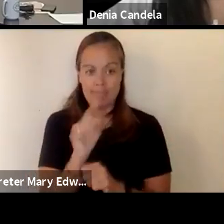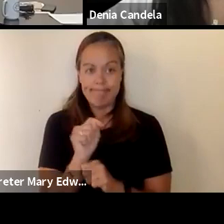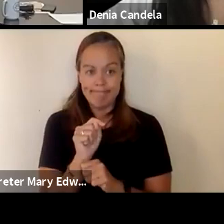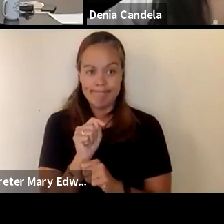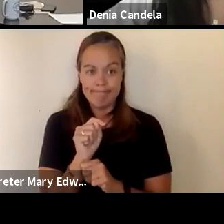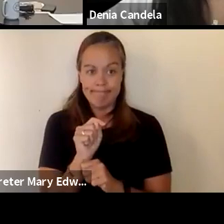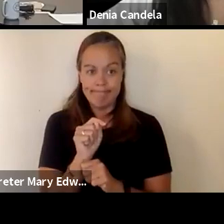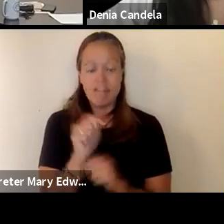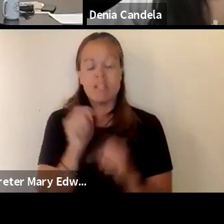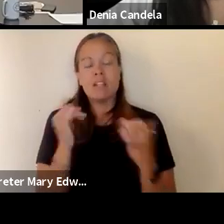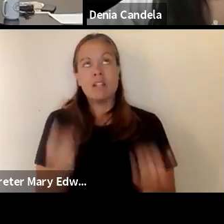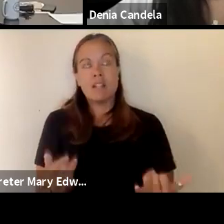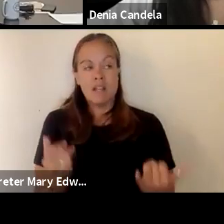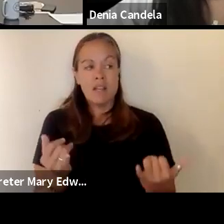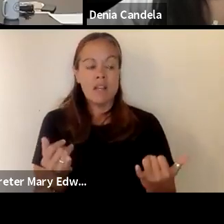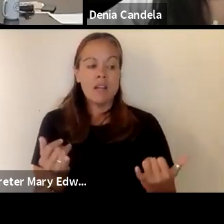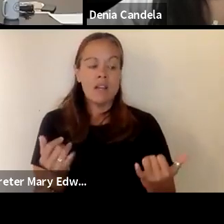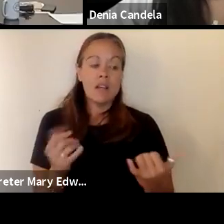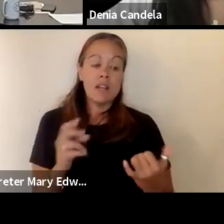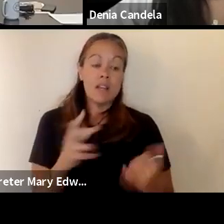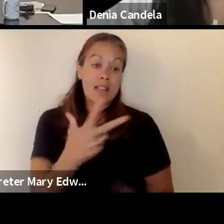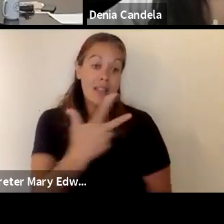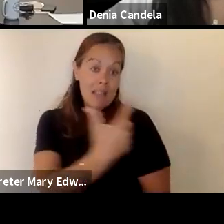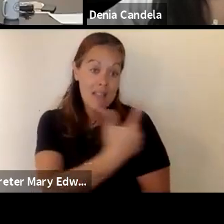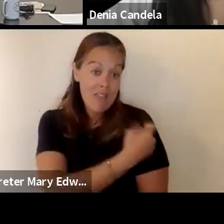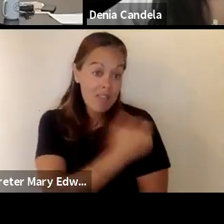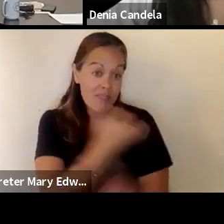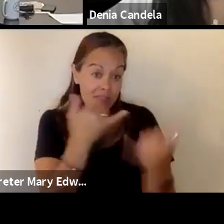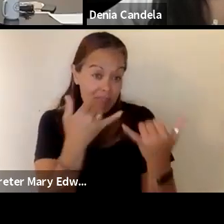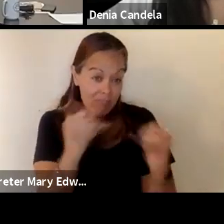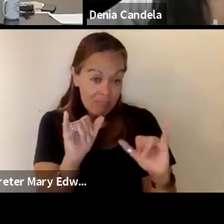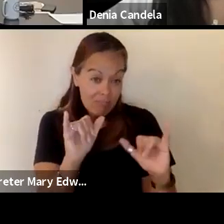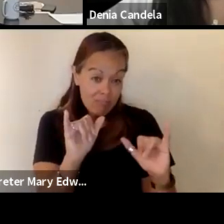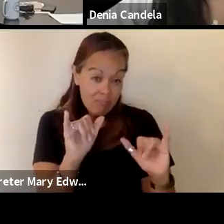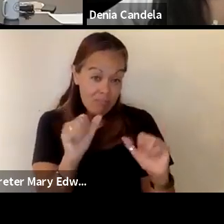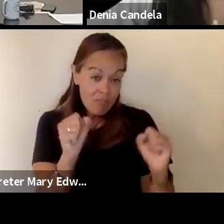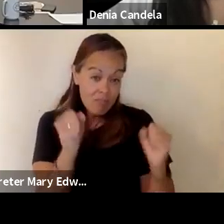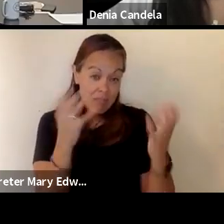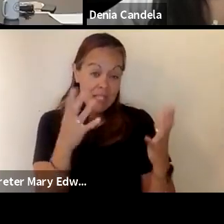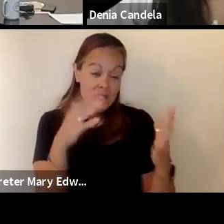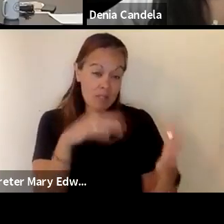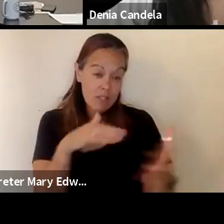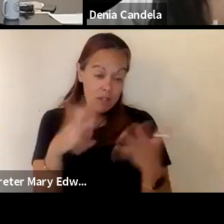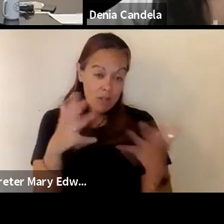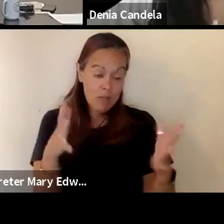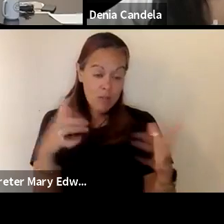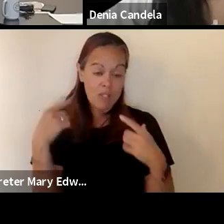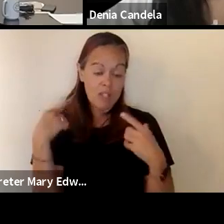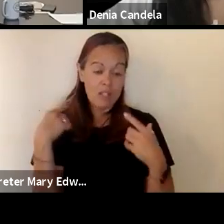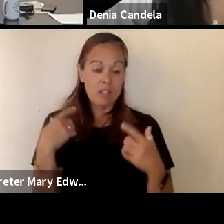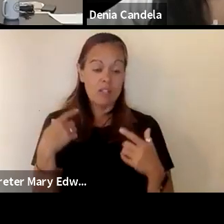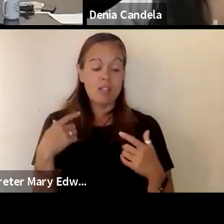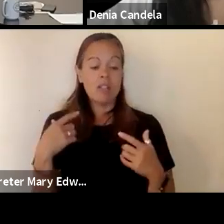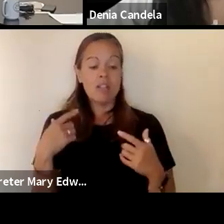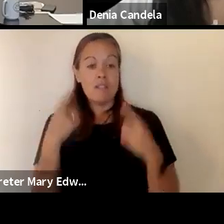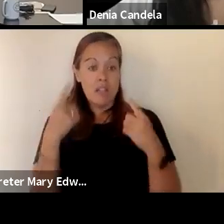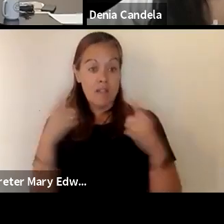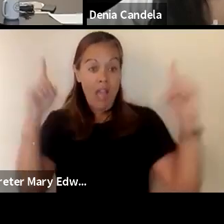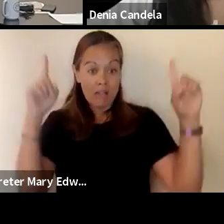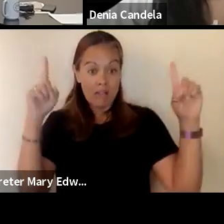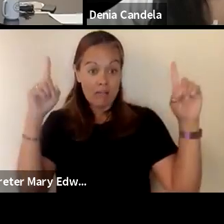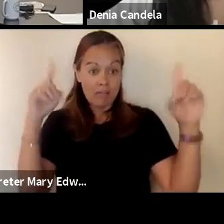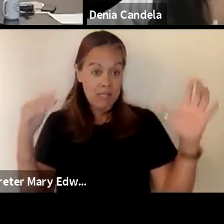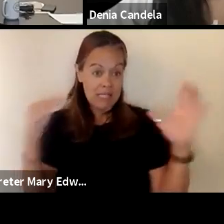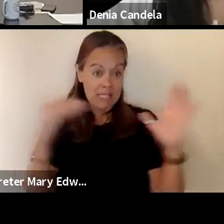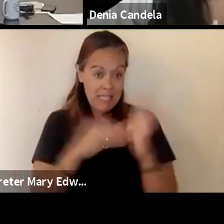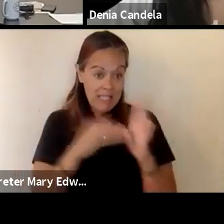now um the vaccine still from many of studies that have been done are quite effective against